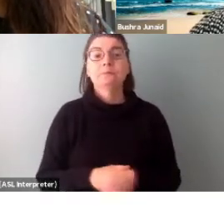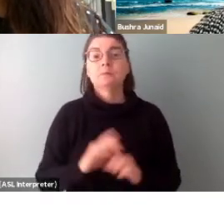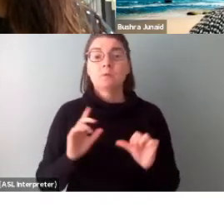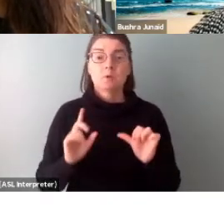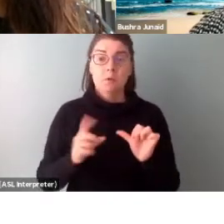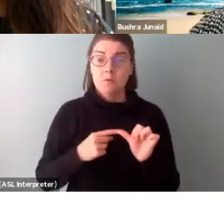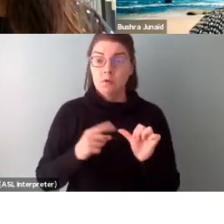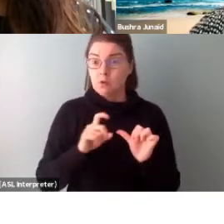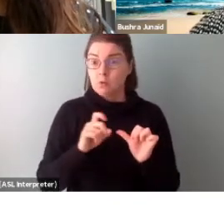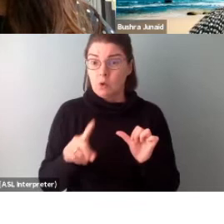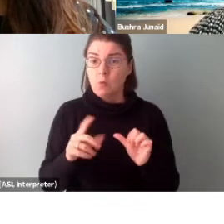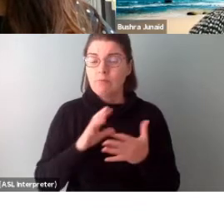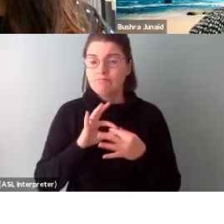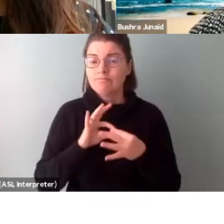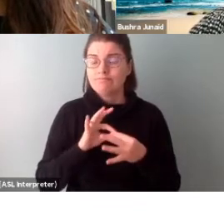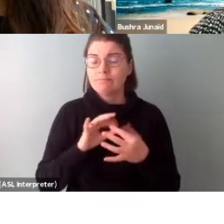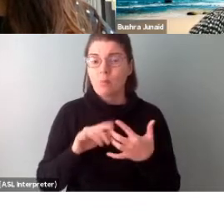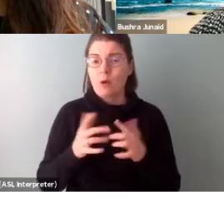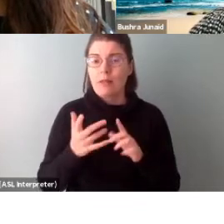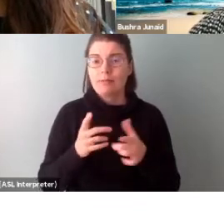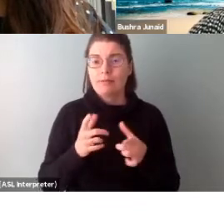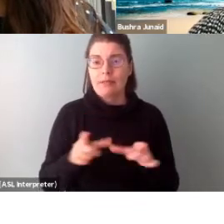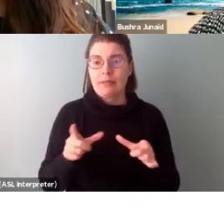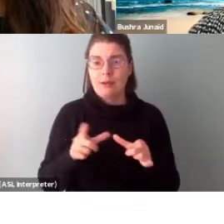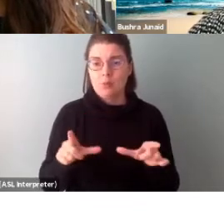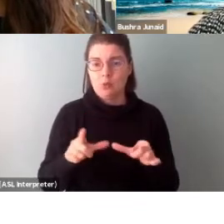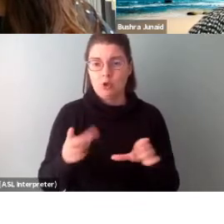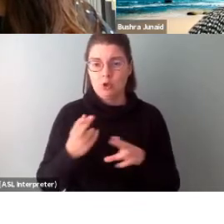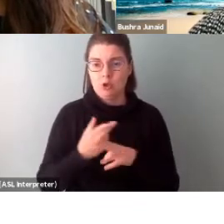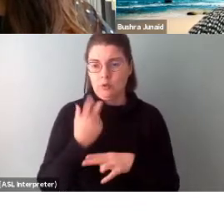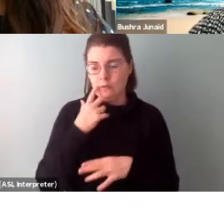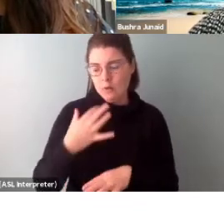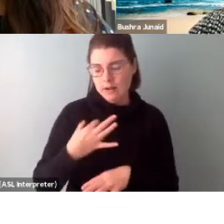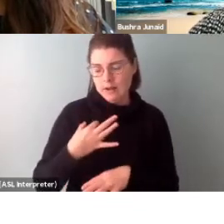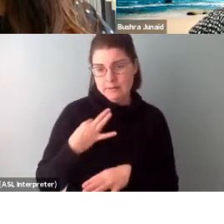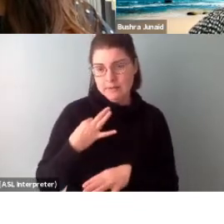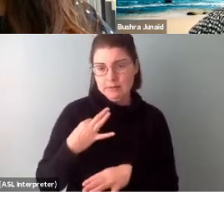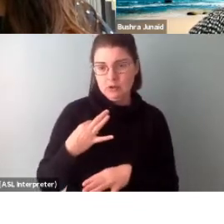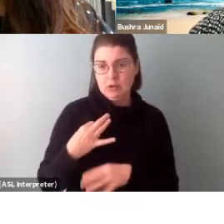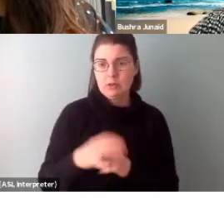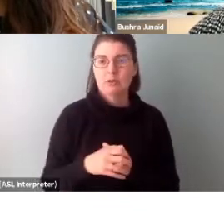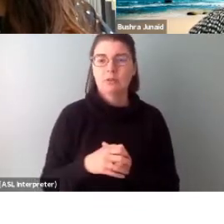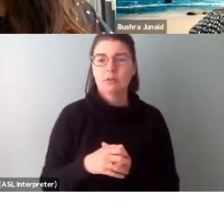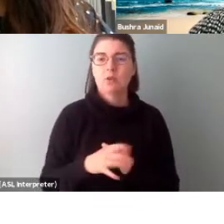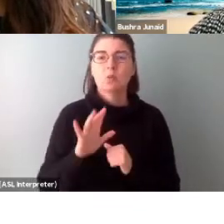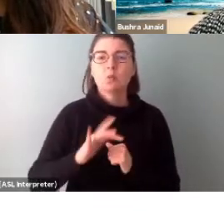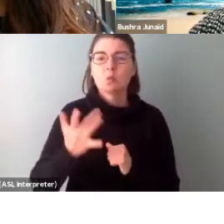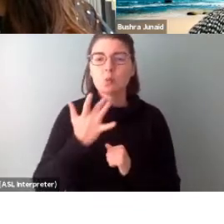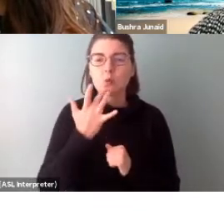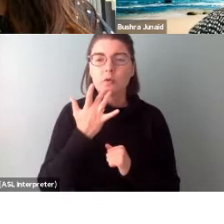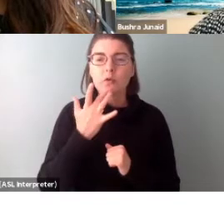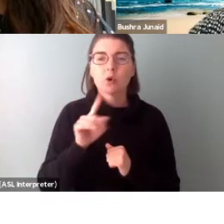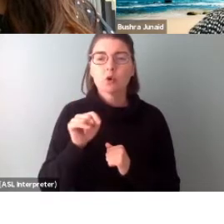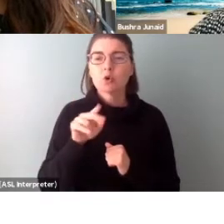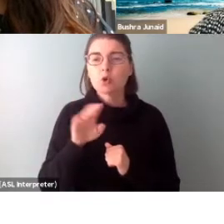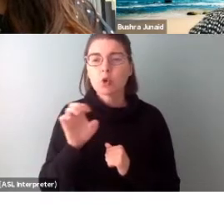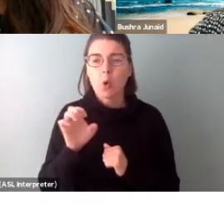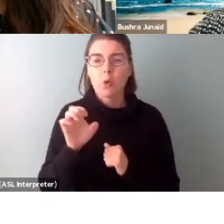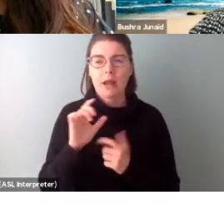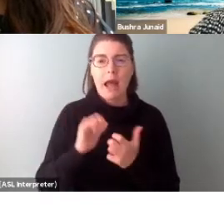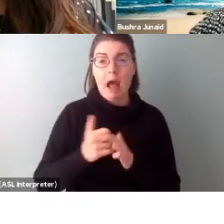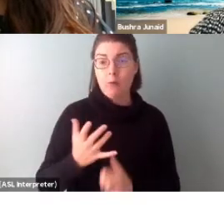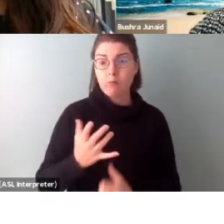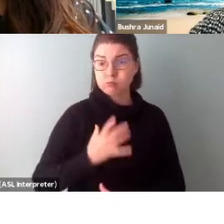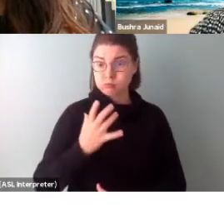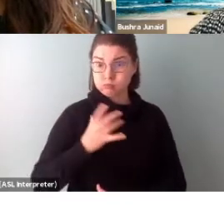first question is about the language that's used in applications. What is the preferred tone of language and how formal